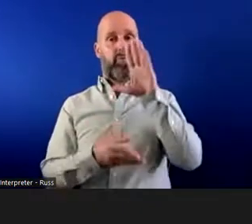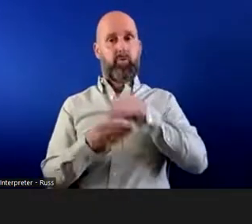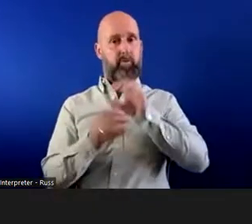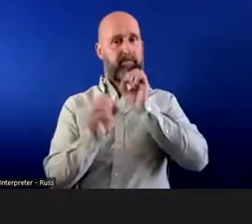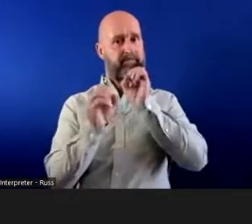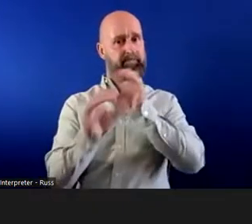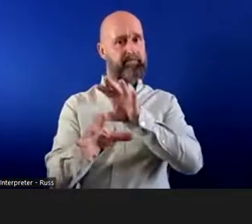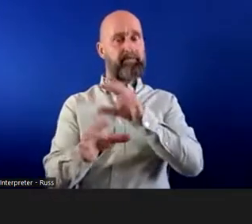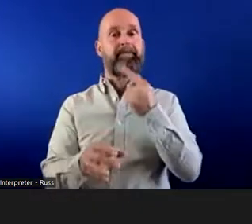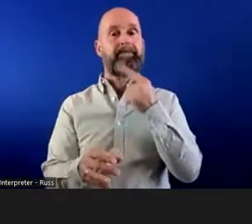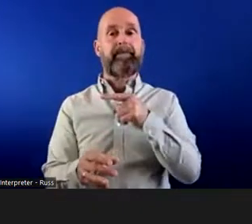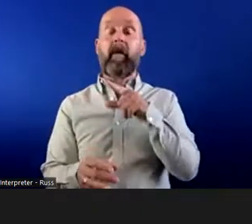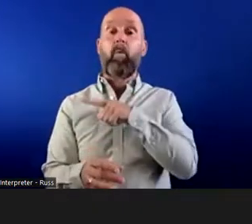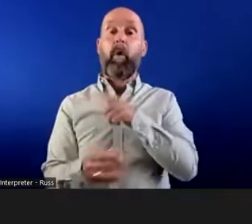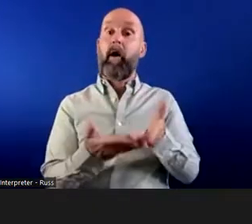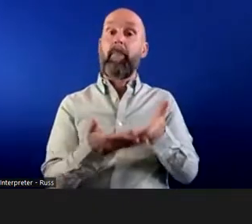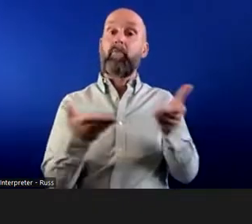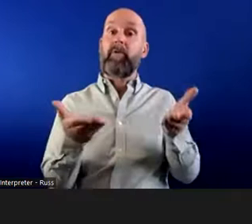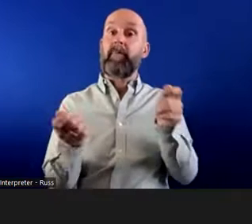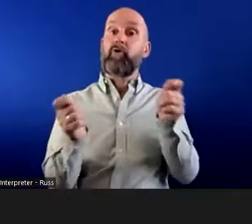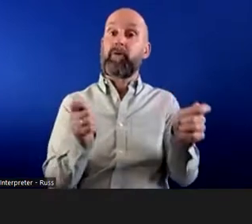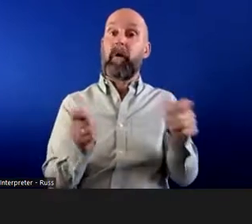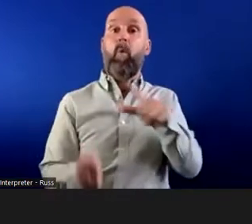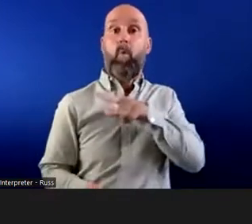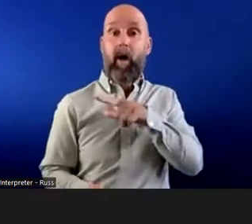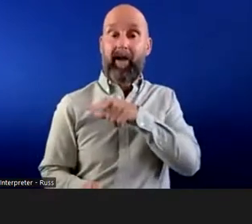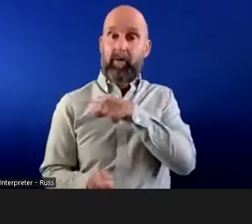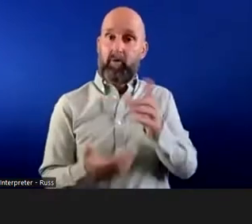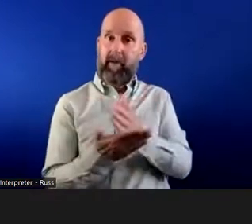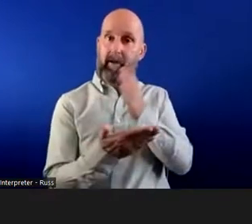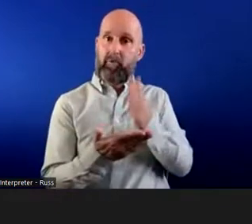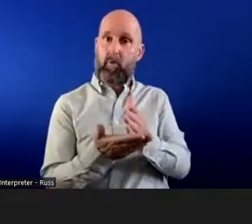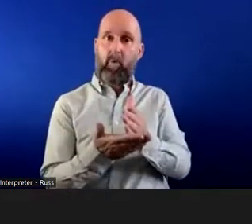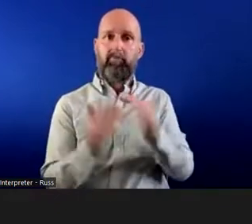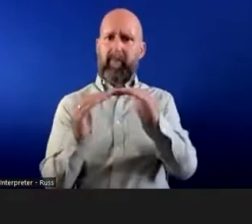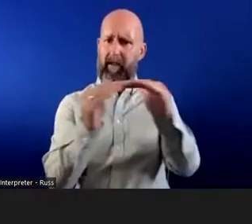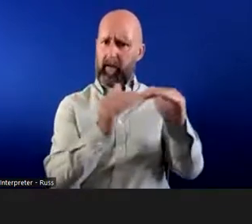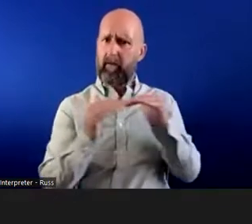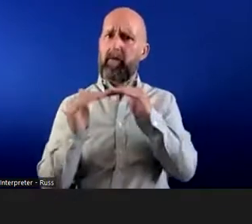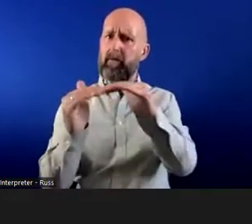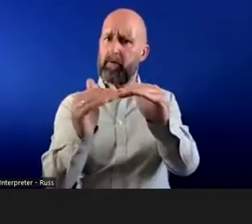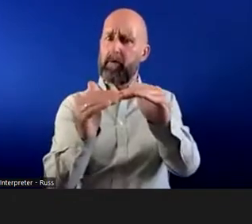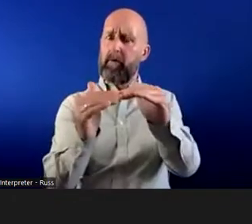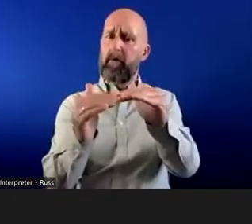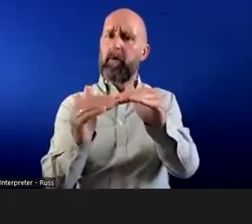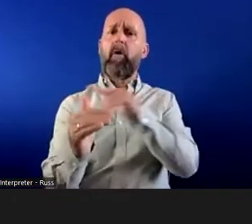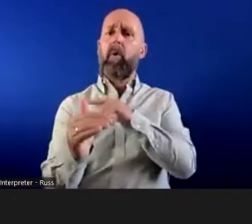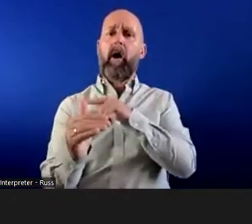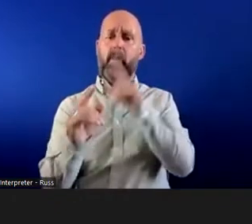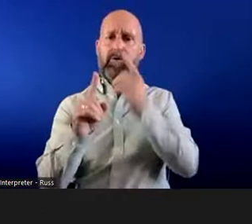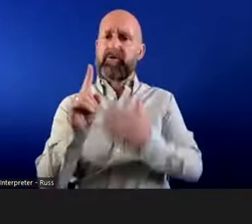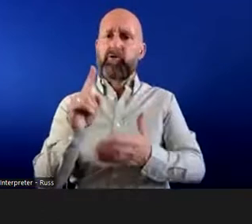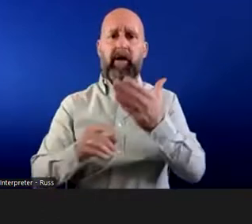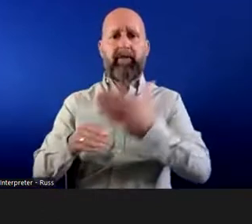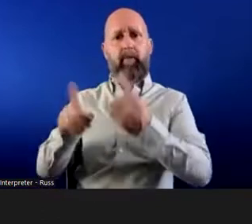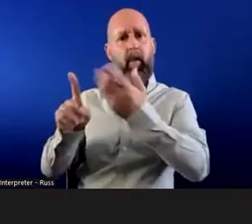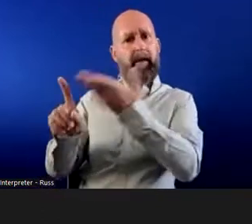by stating that the purpose of the reasonable adjustment is to ensure a level playing field and that this couldn't be achieved by the employer